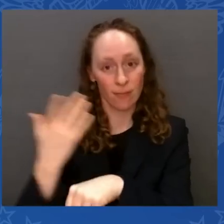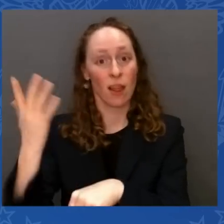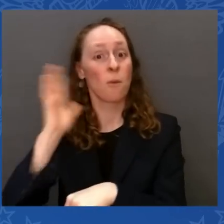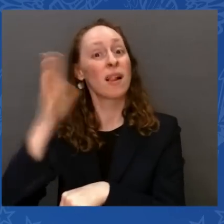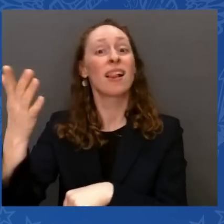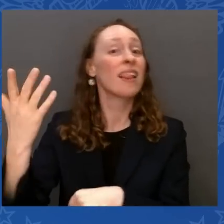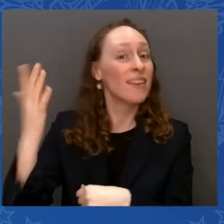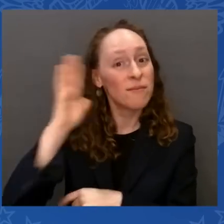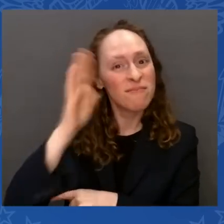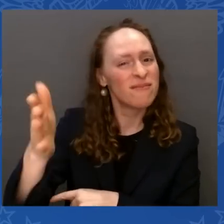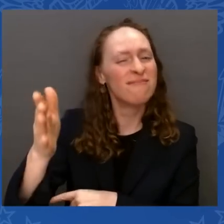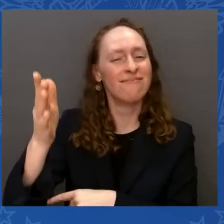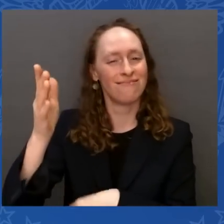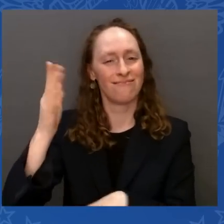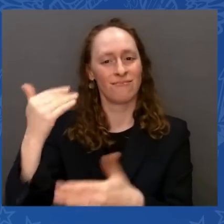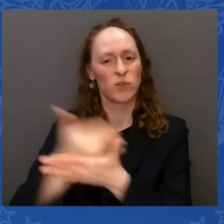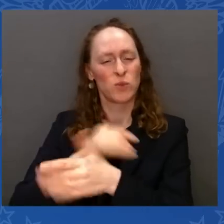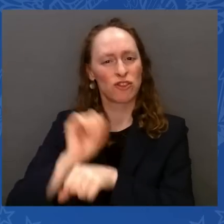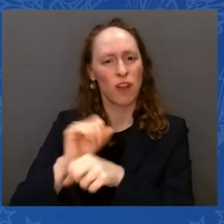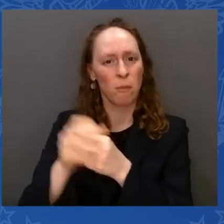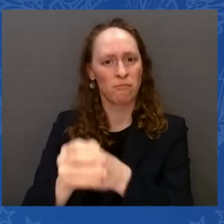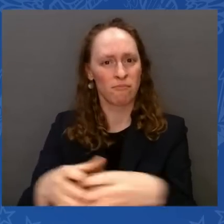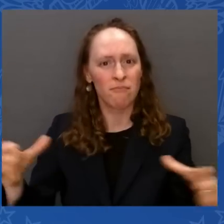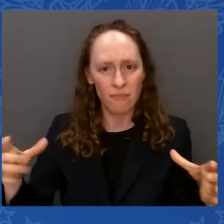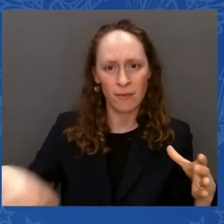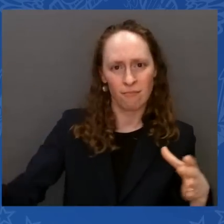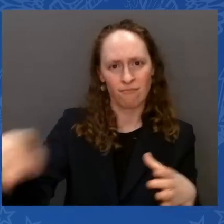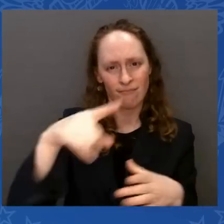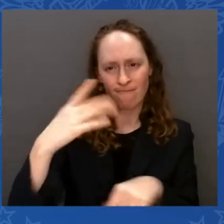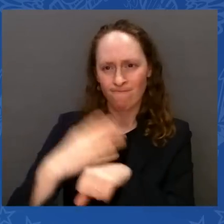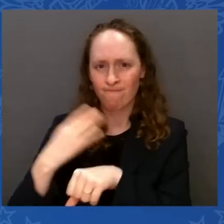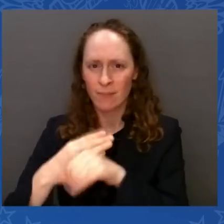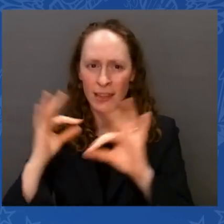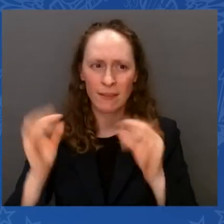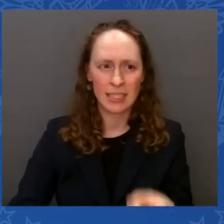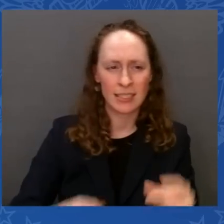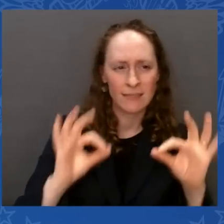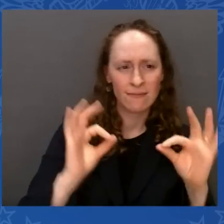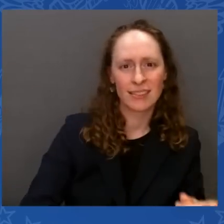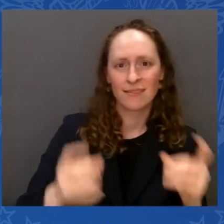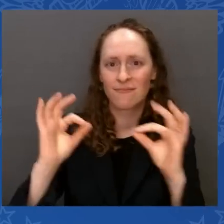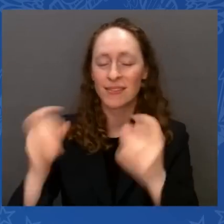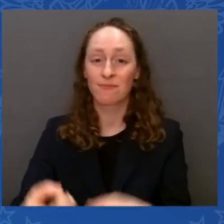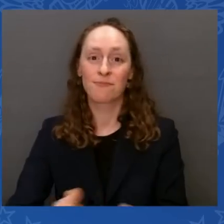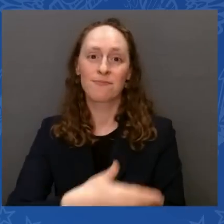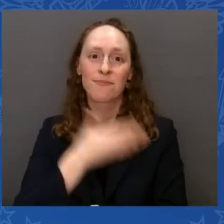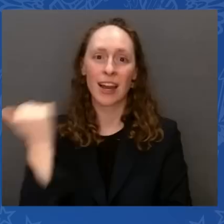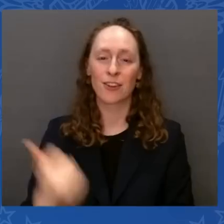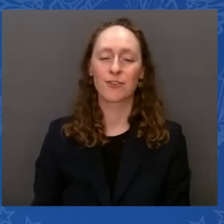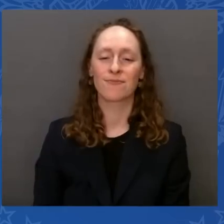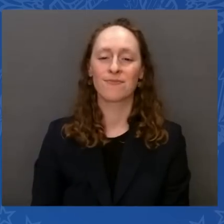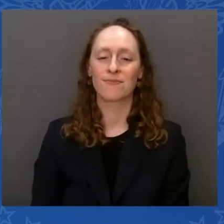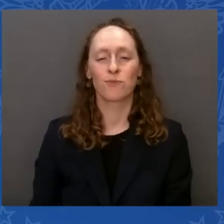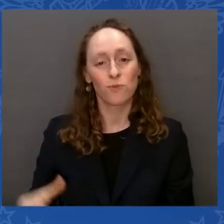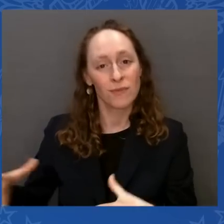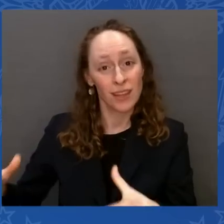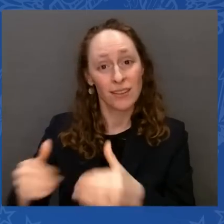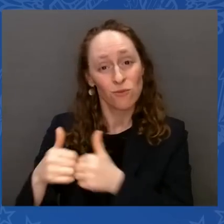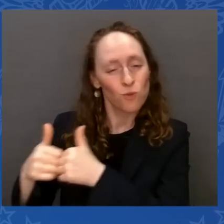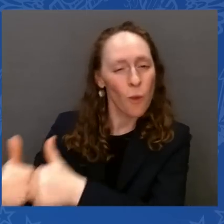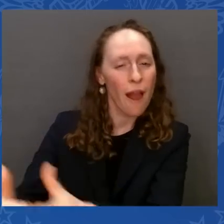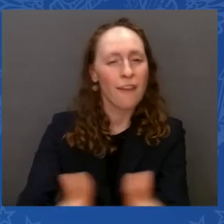community in America has access to high-speed Internet. Together, we enacted